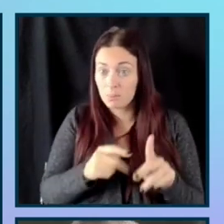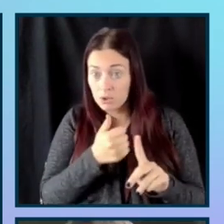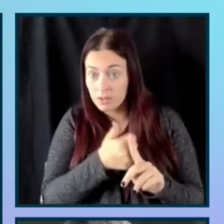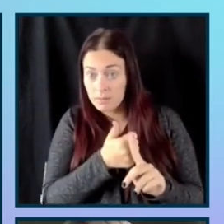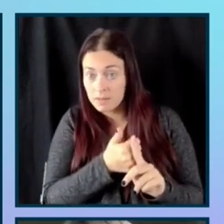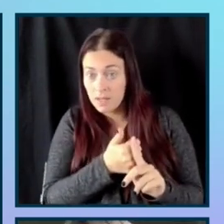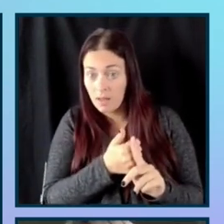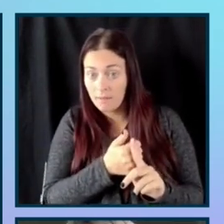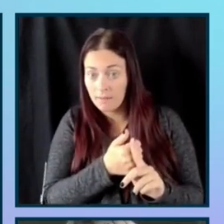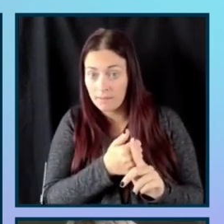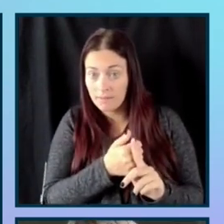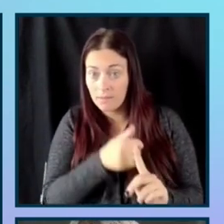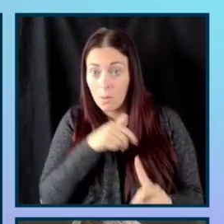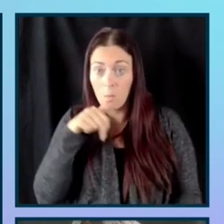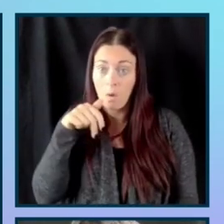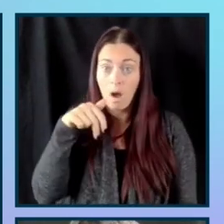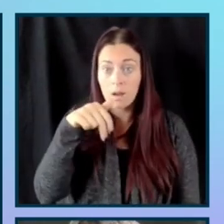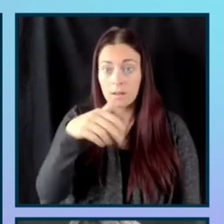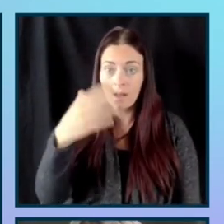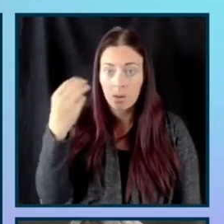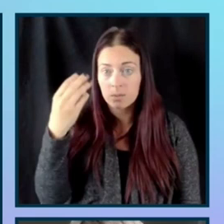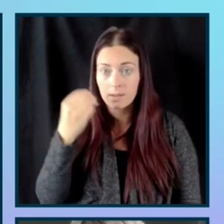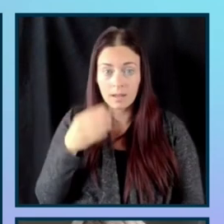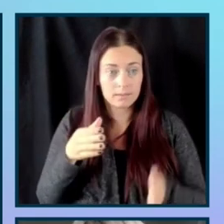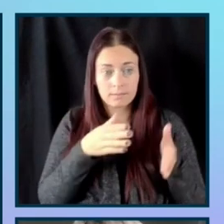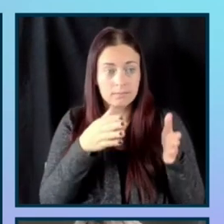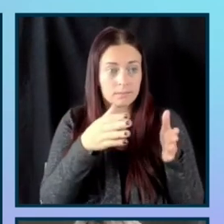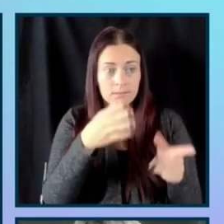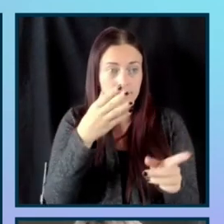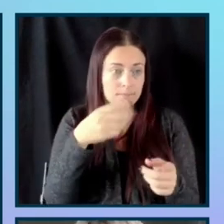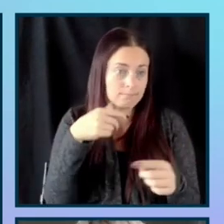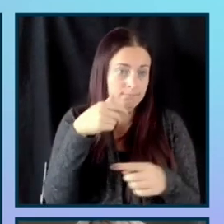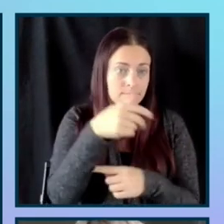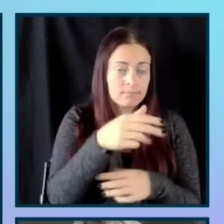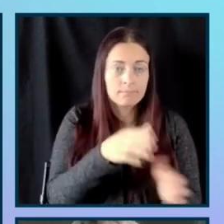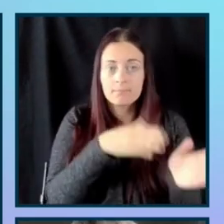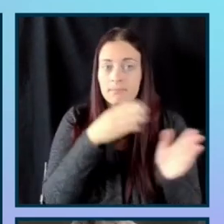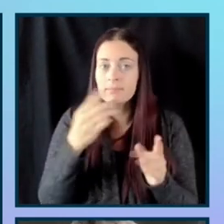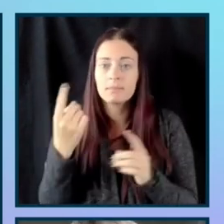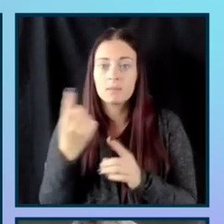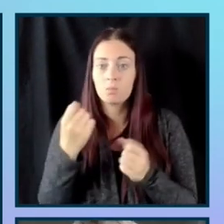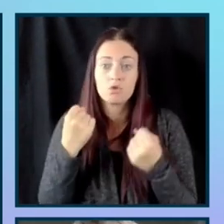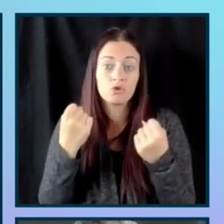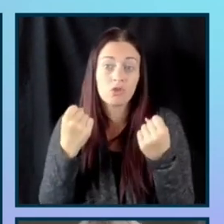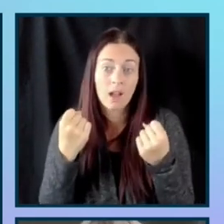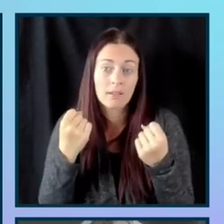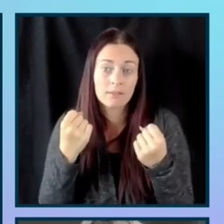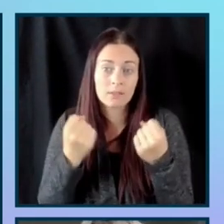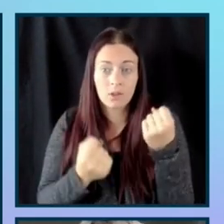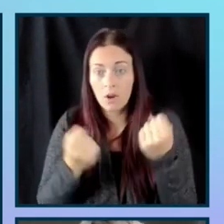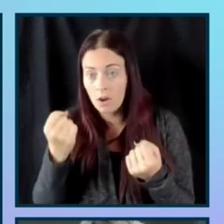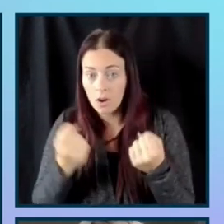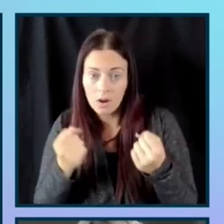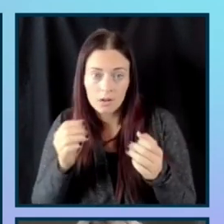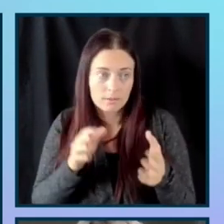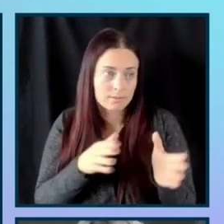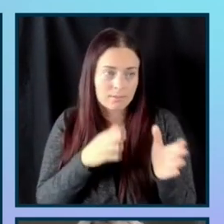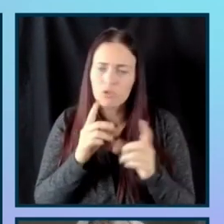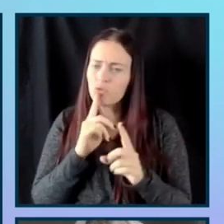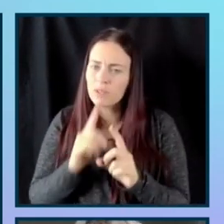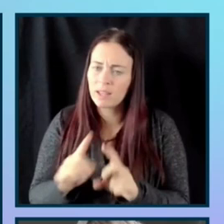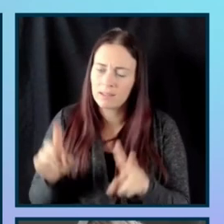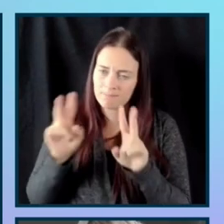walking down the street? Is your user someone who is driving a car? It really like looks at the